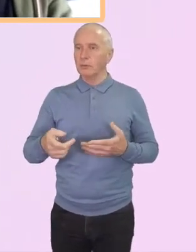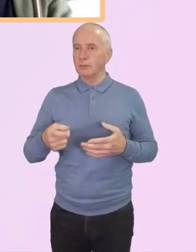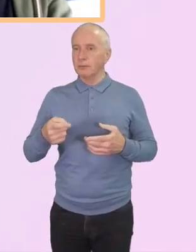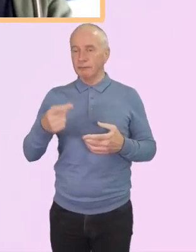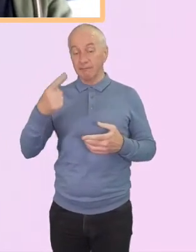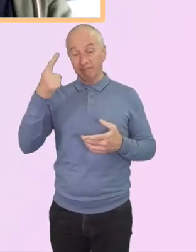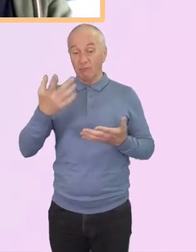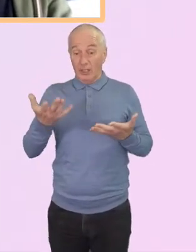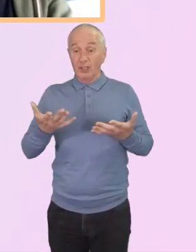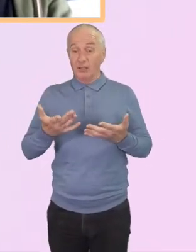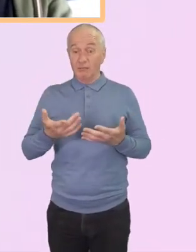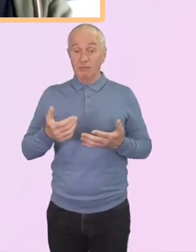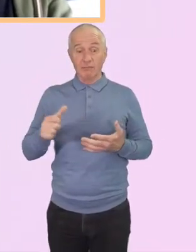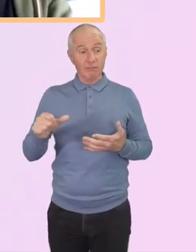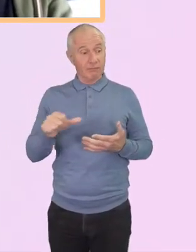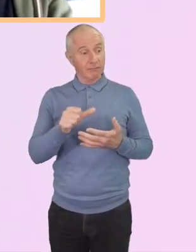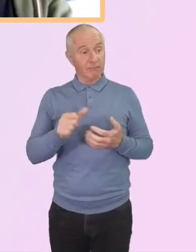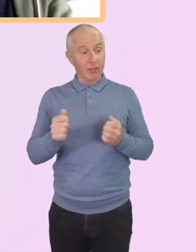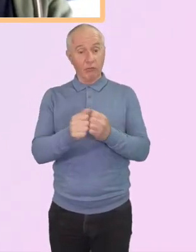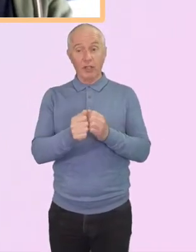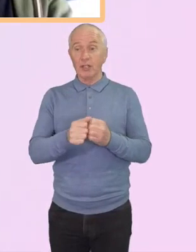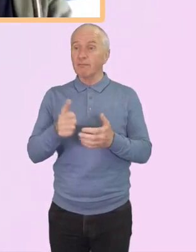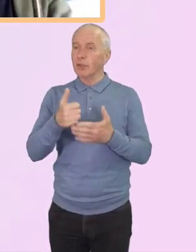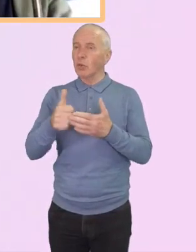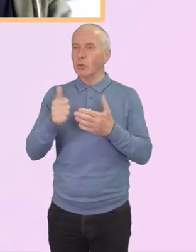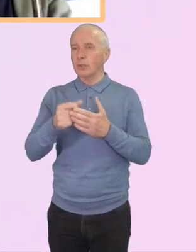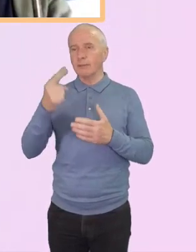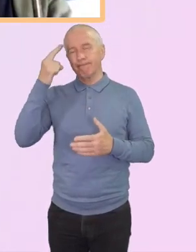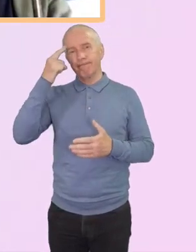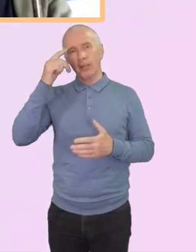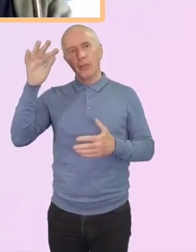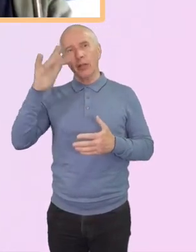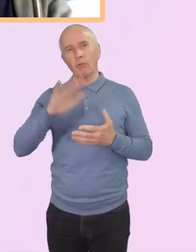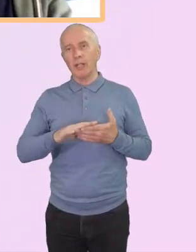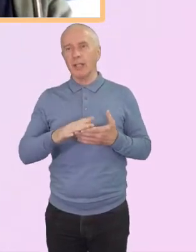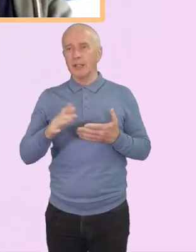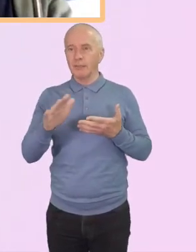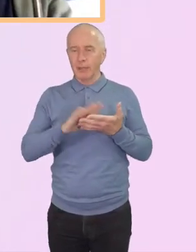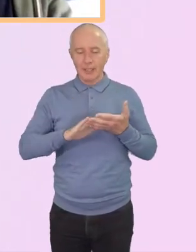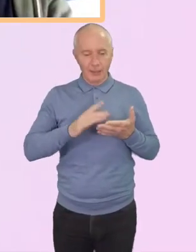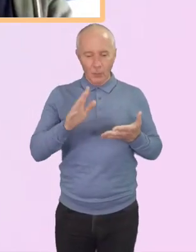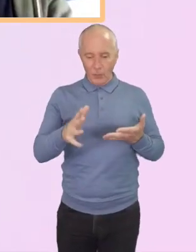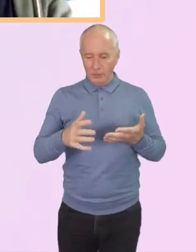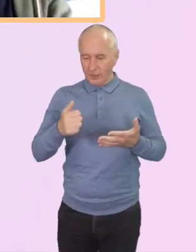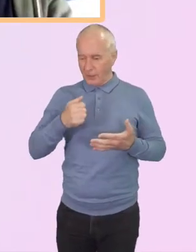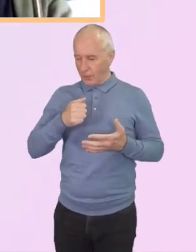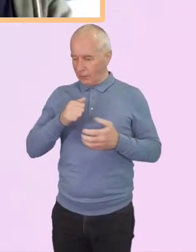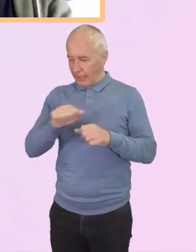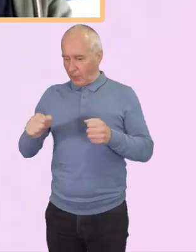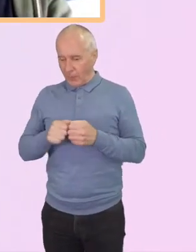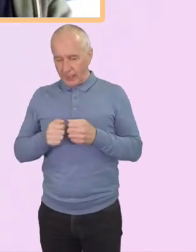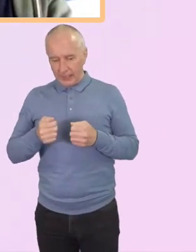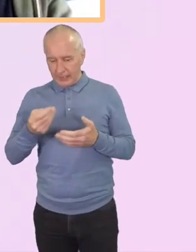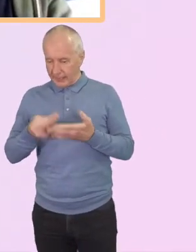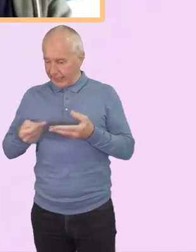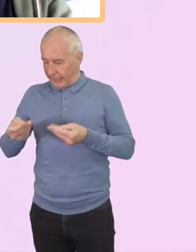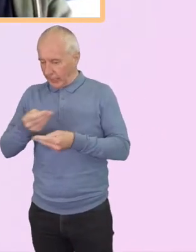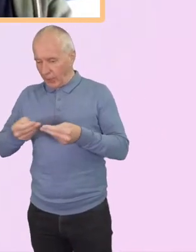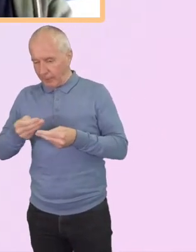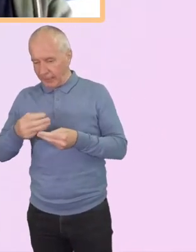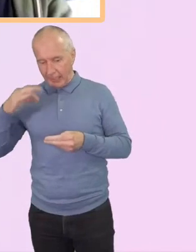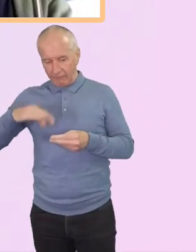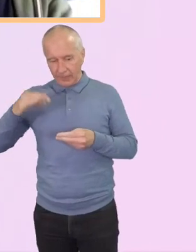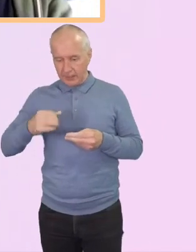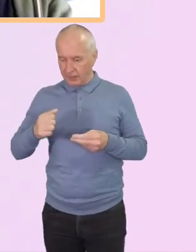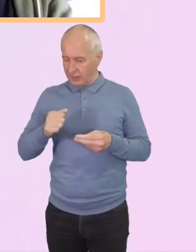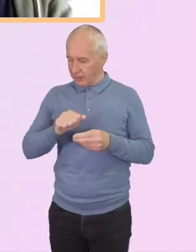usually the fear is that it will take away our economic advantage. It will take away our wealth.